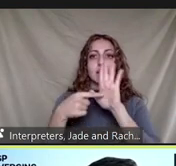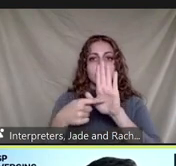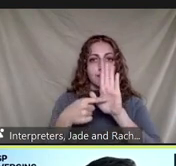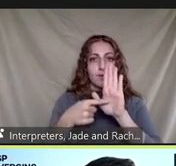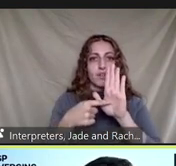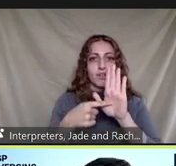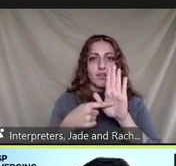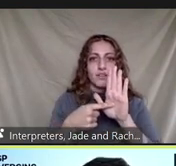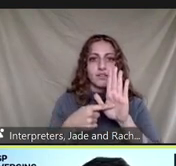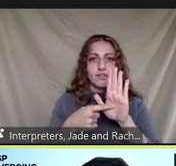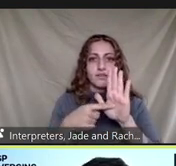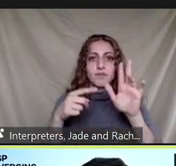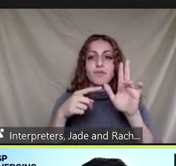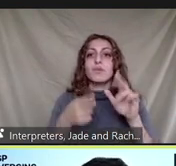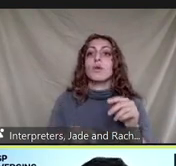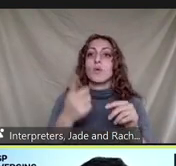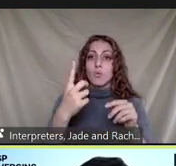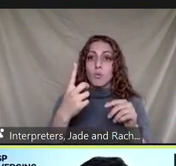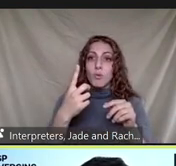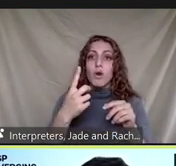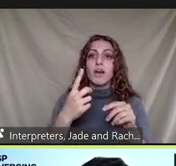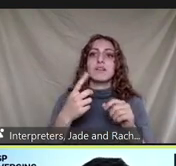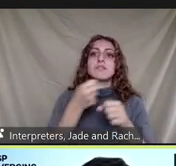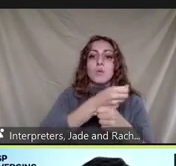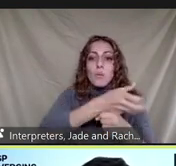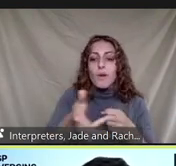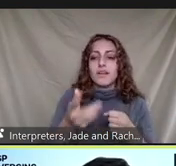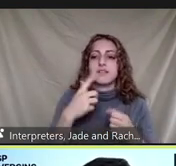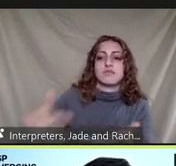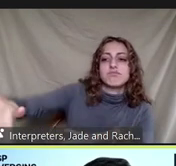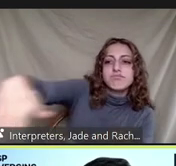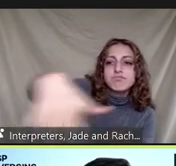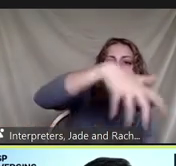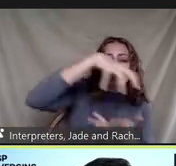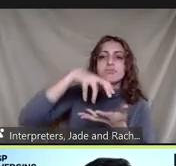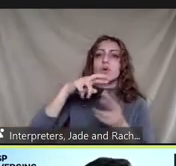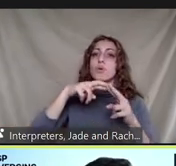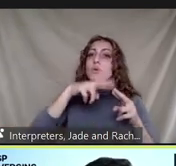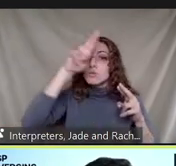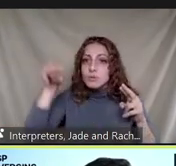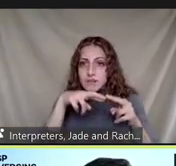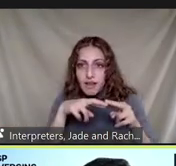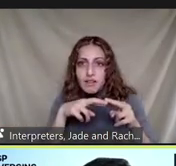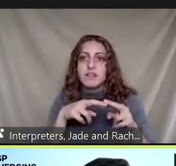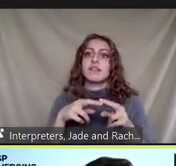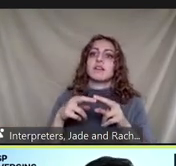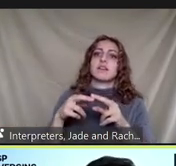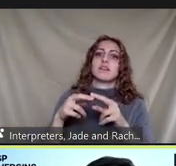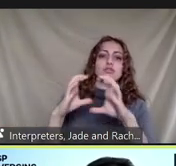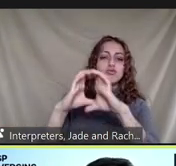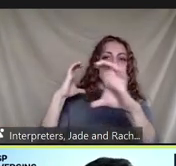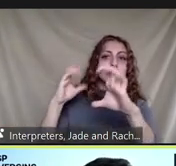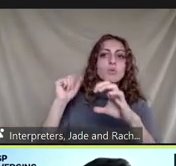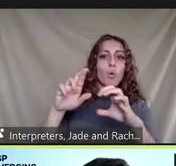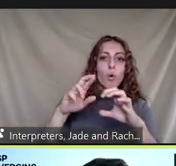please click yes once waste is collected by either recycling trucks waste collectors or people from